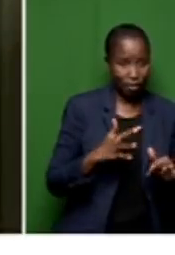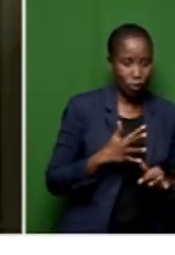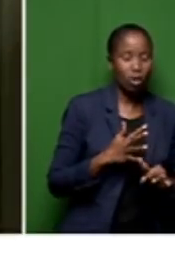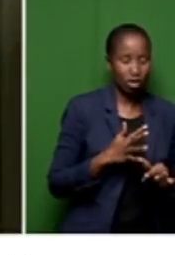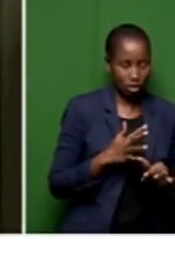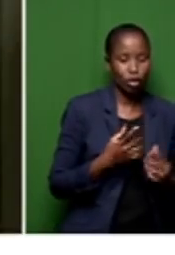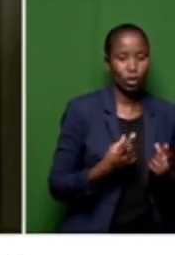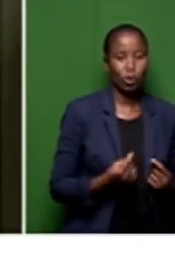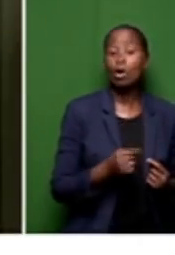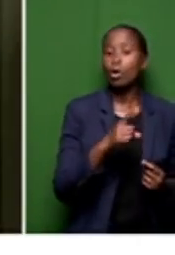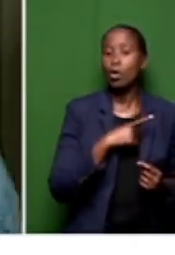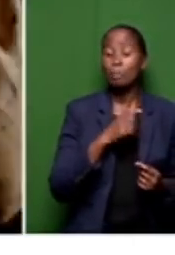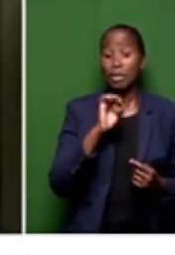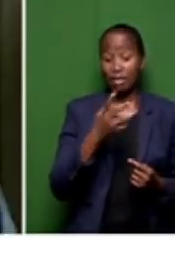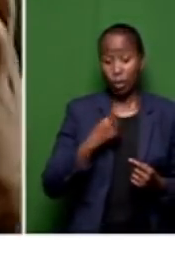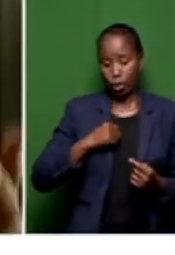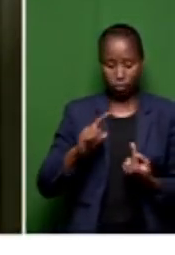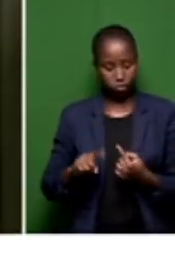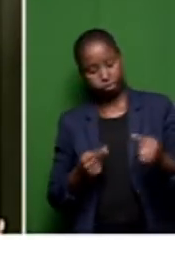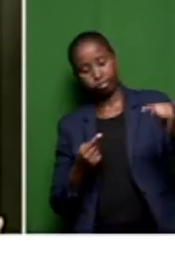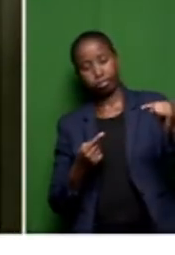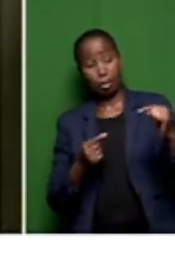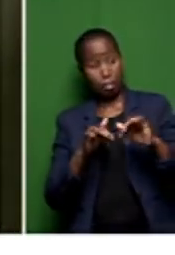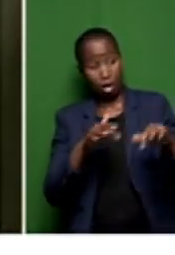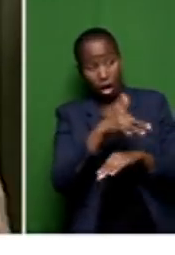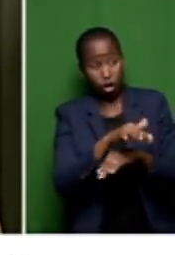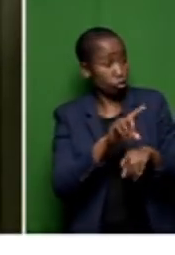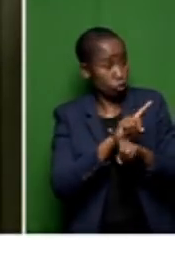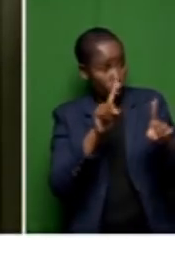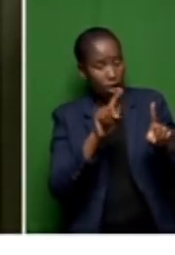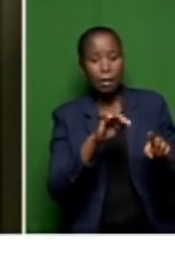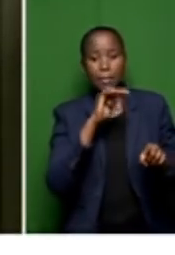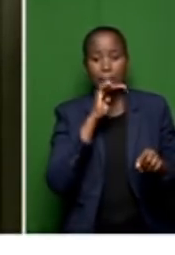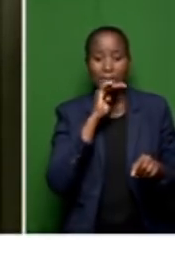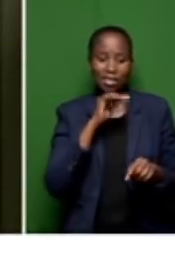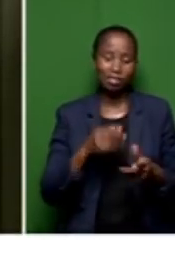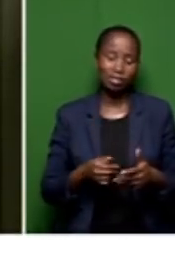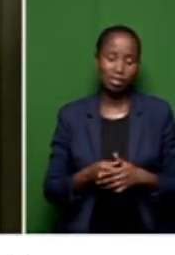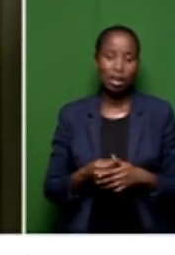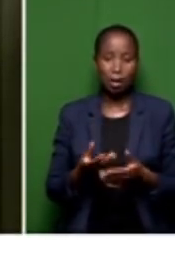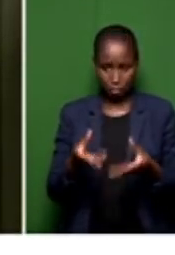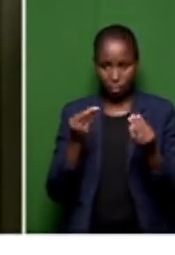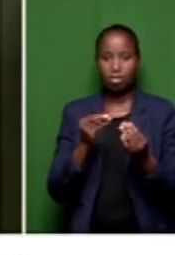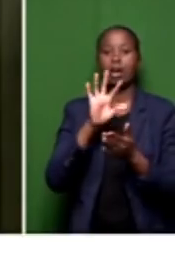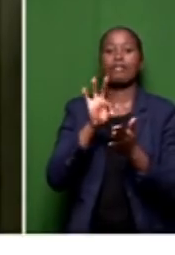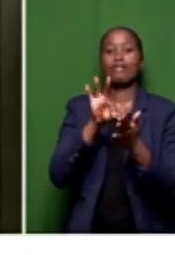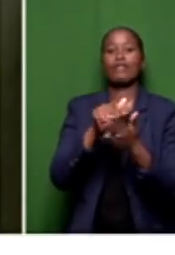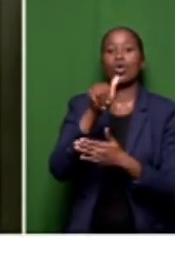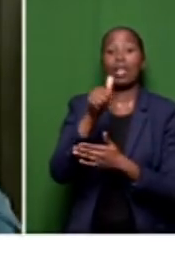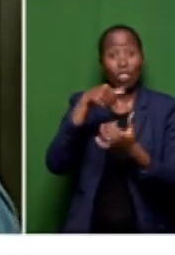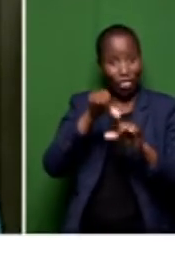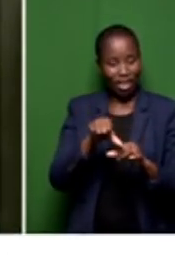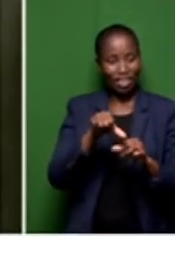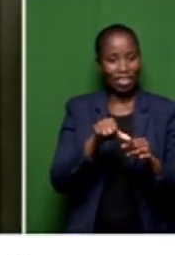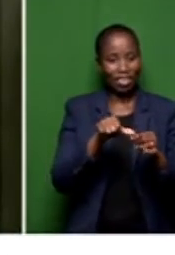if we oppose the use of people from outside, then we vote on something, then the ruling party